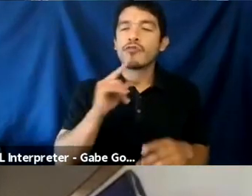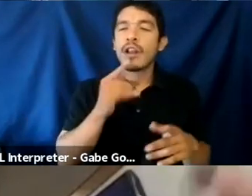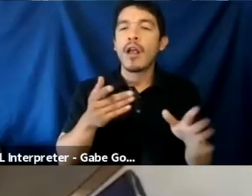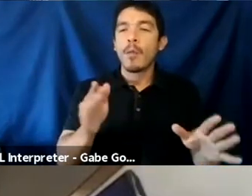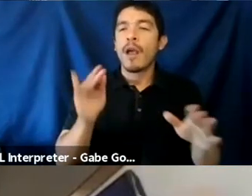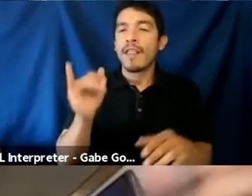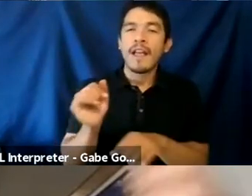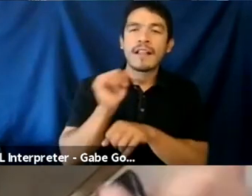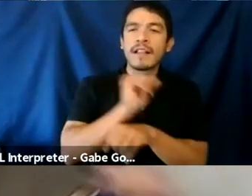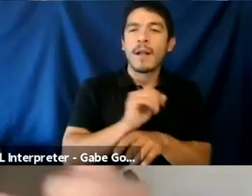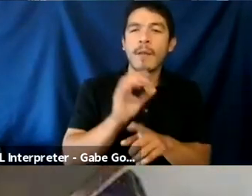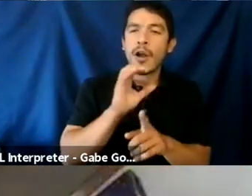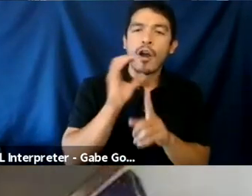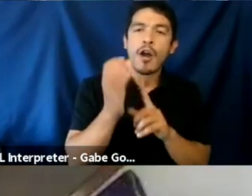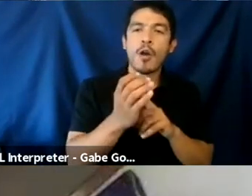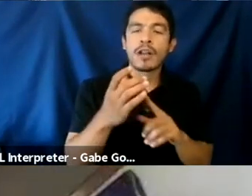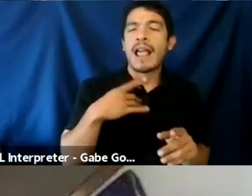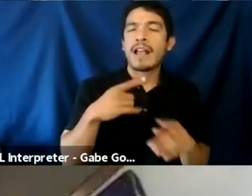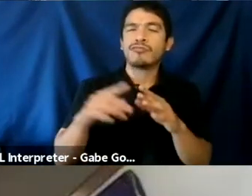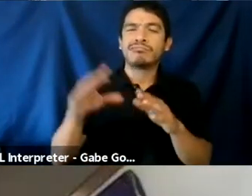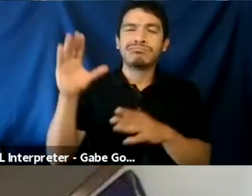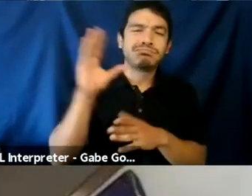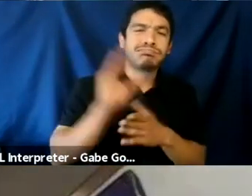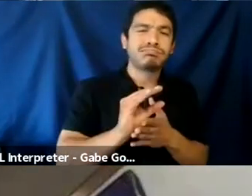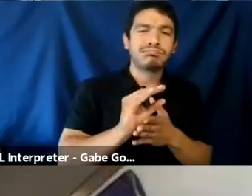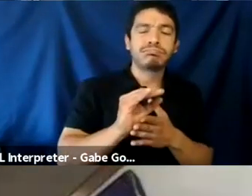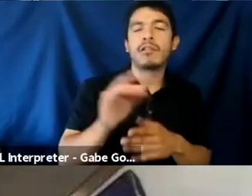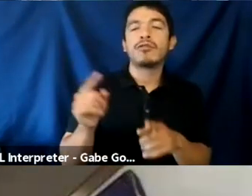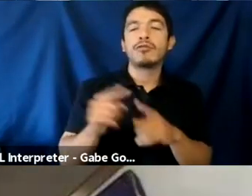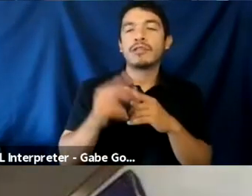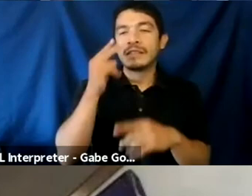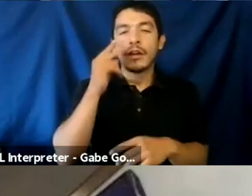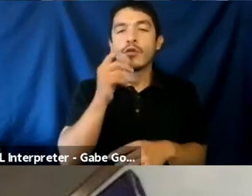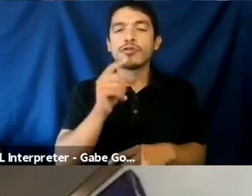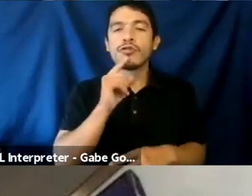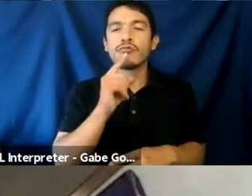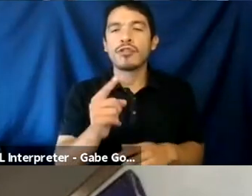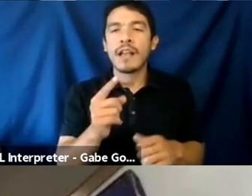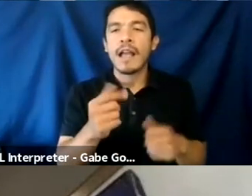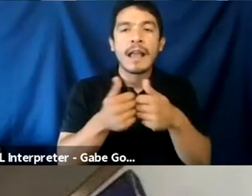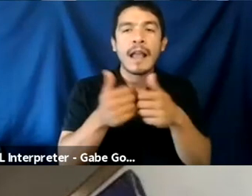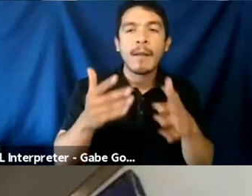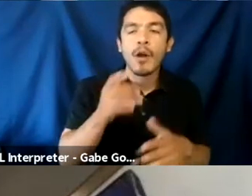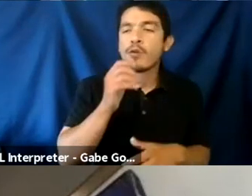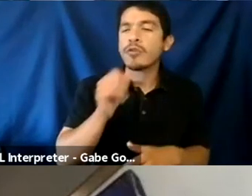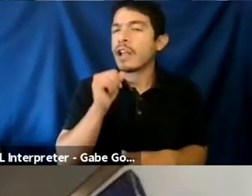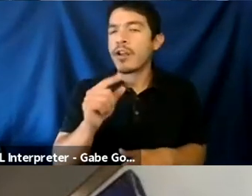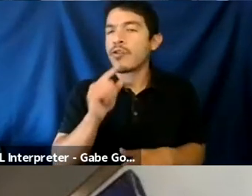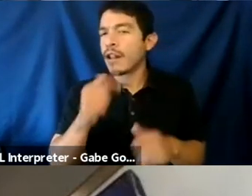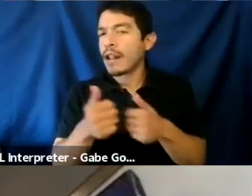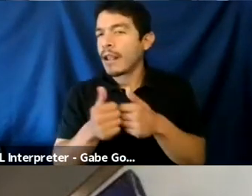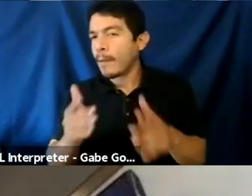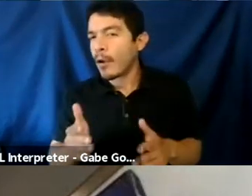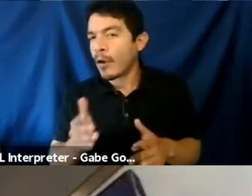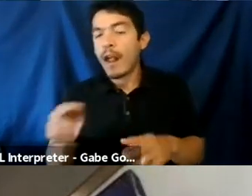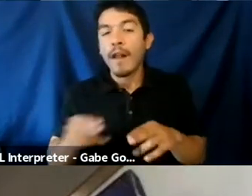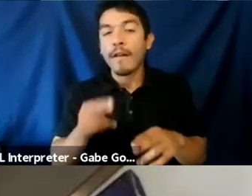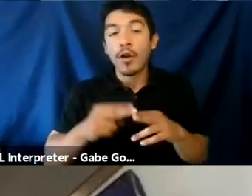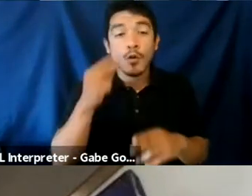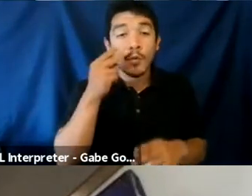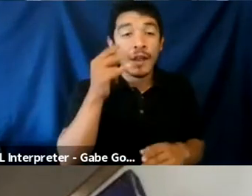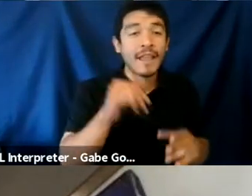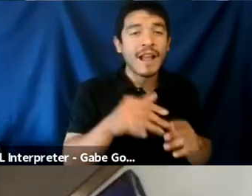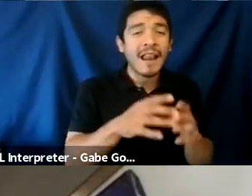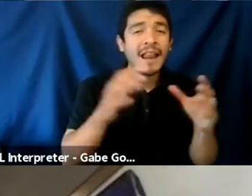dominant culture, you know, just like reinforces like those boundaries to say, who's a real gamer and like, who's like not a real gamer. And I think that that's, you of course we see that like in a